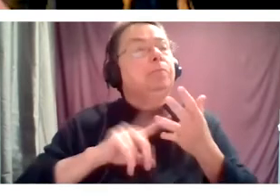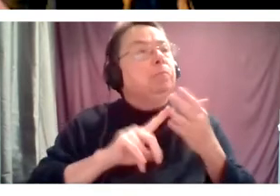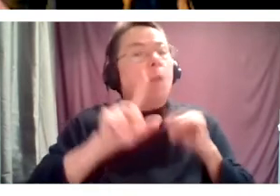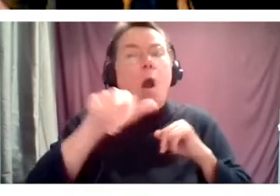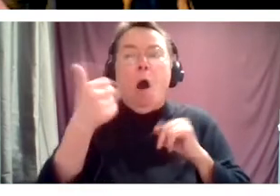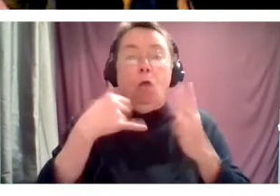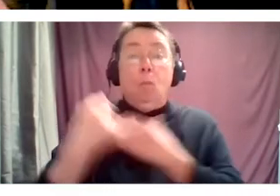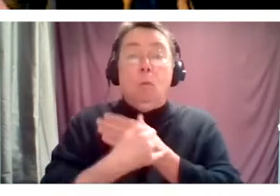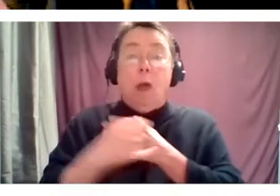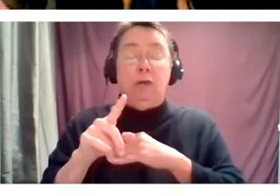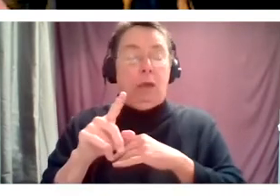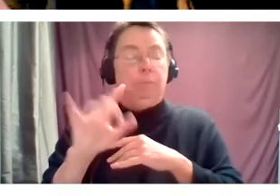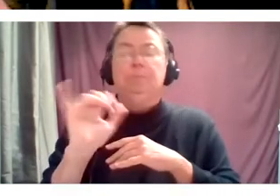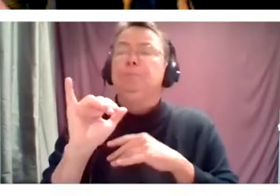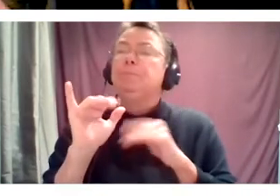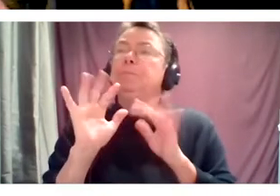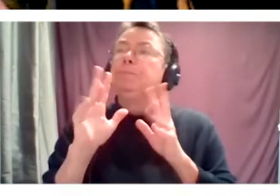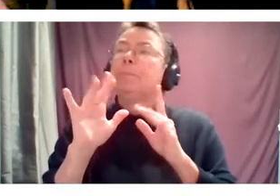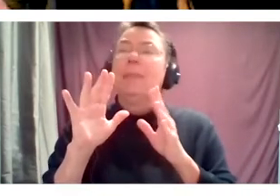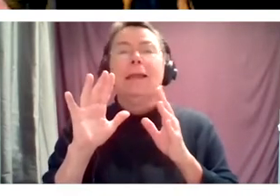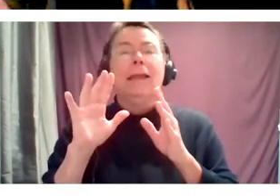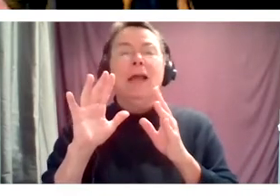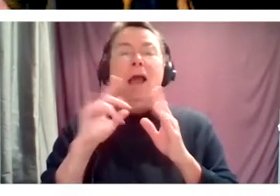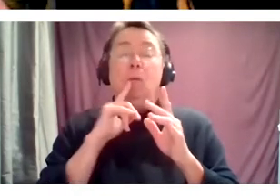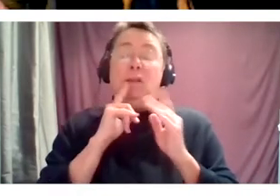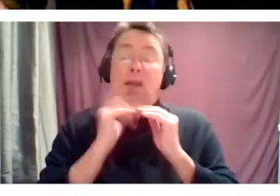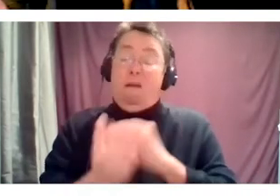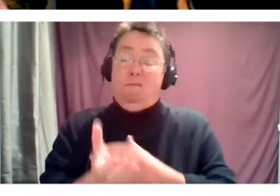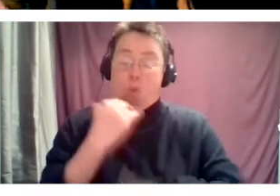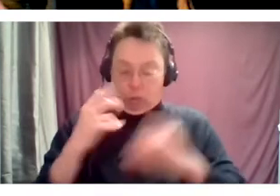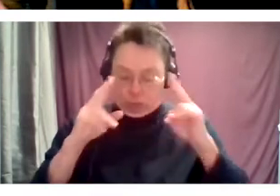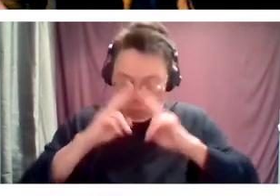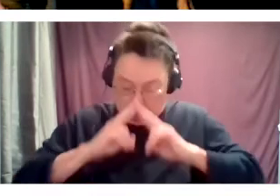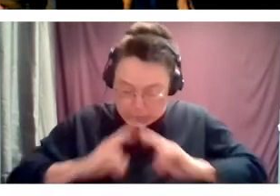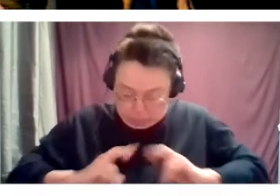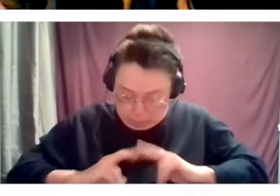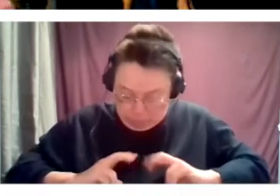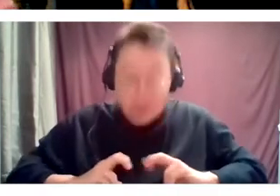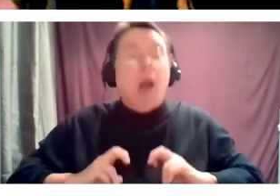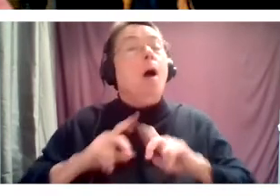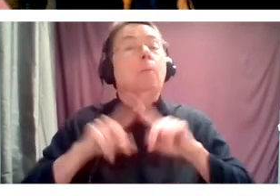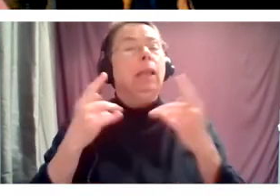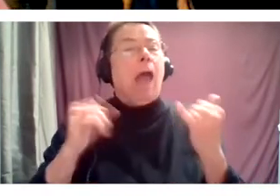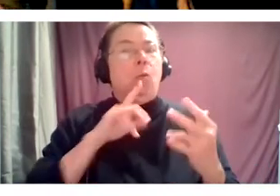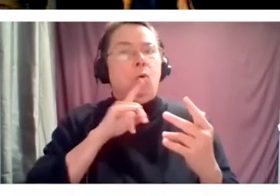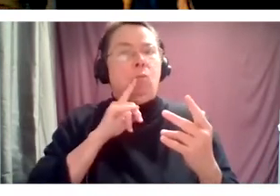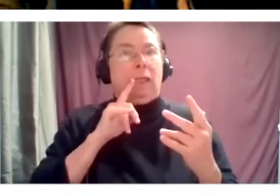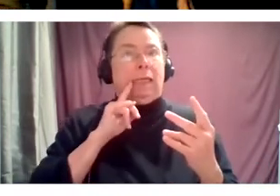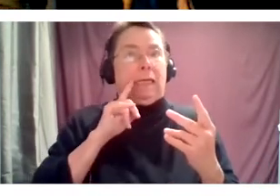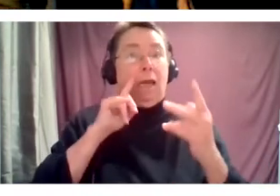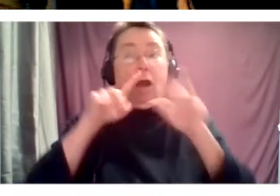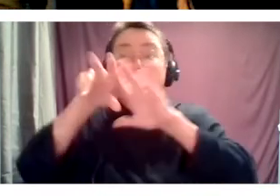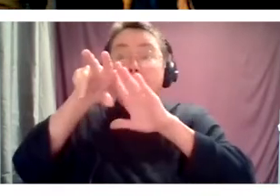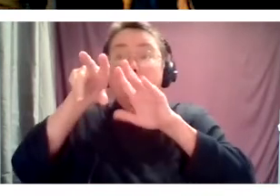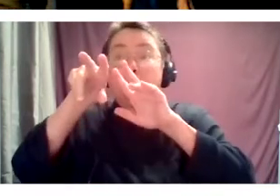has been this sort of forced introspection, but we're really taking the time to, you know, turn the lens inward and to think about, you know,